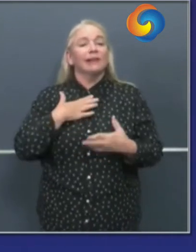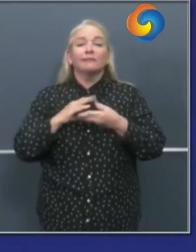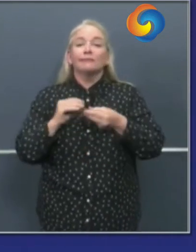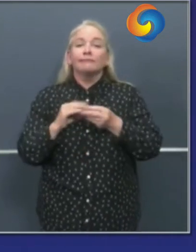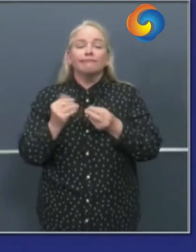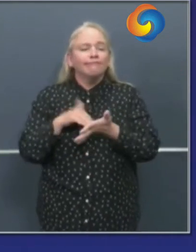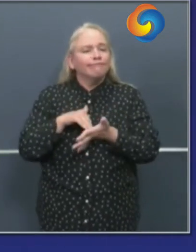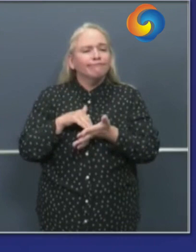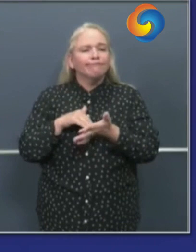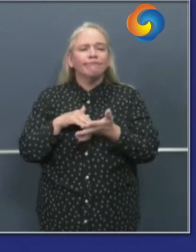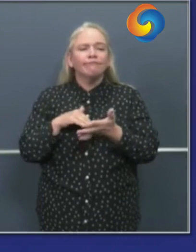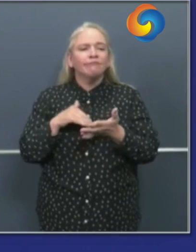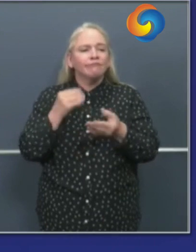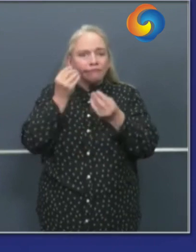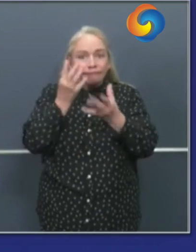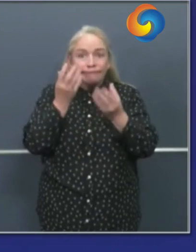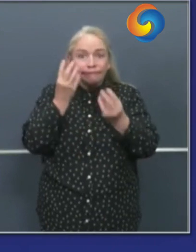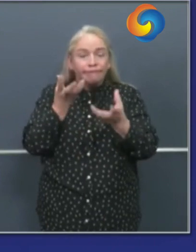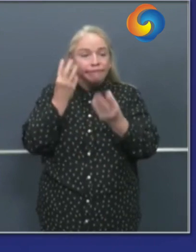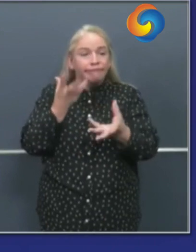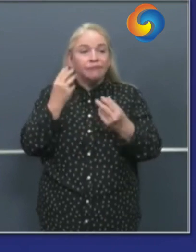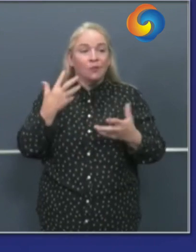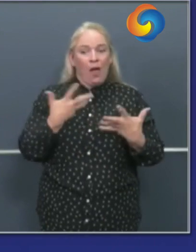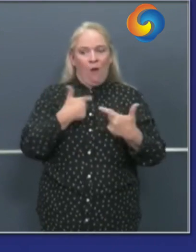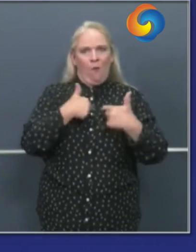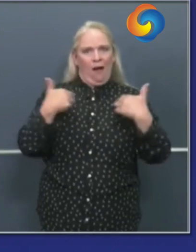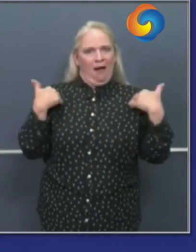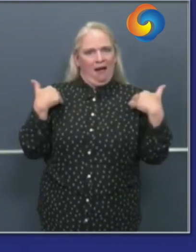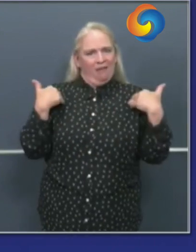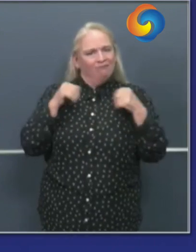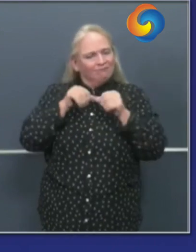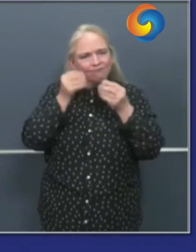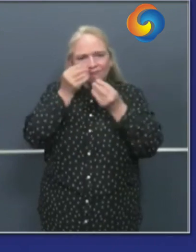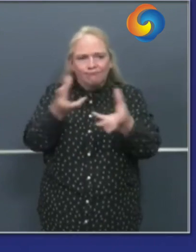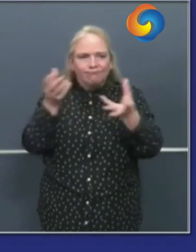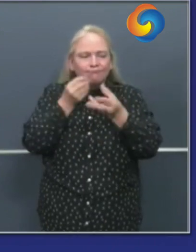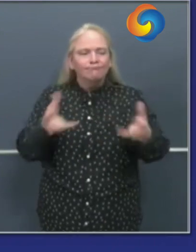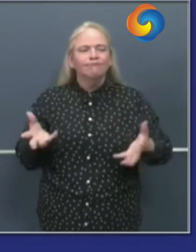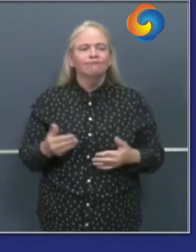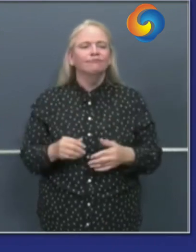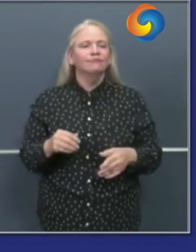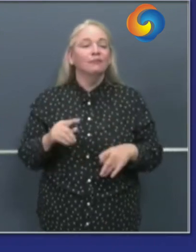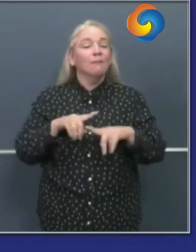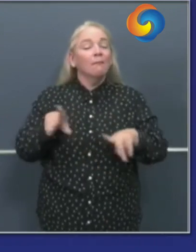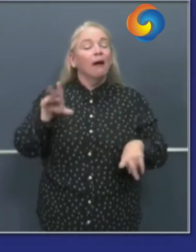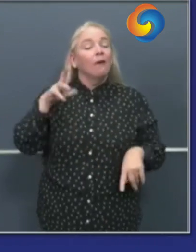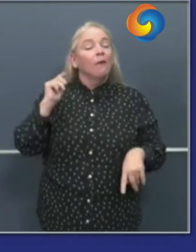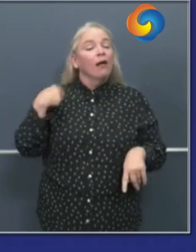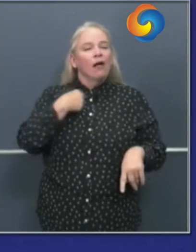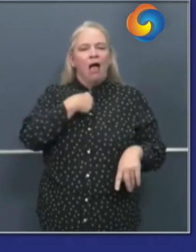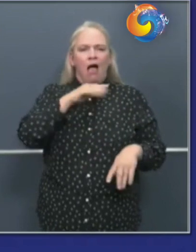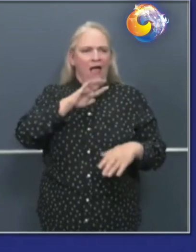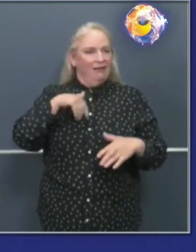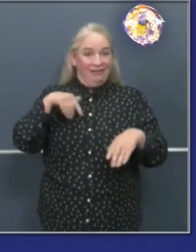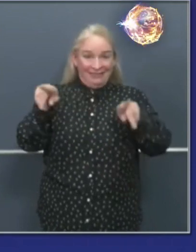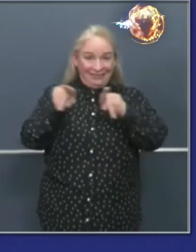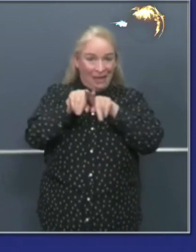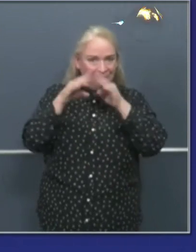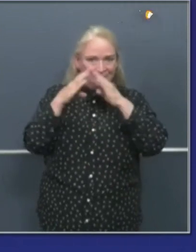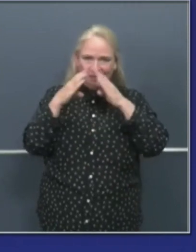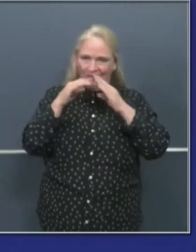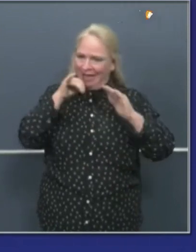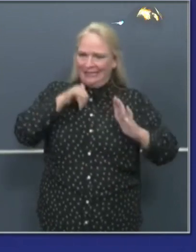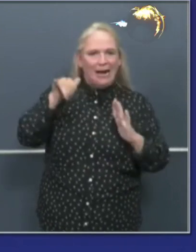you information in the aggregate but remind you that none of us live in the aggregate we live in cities and counties throughout the state of california